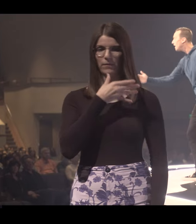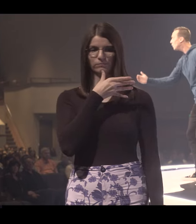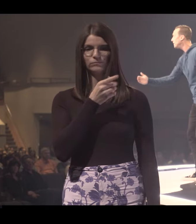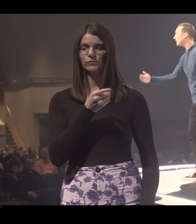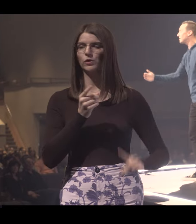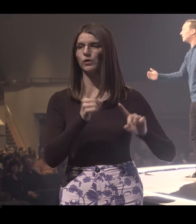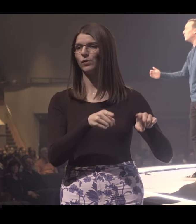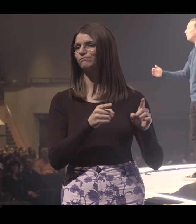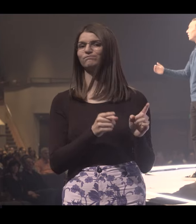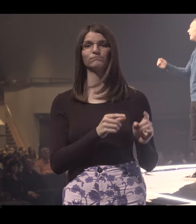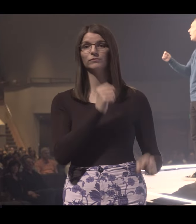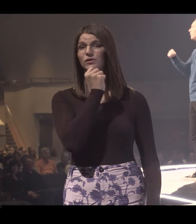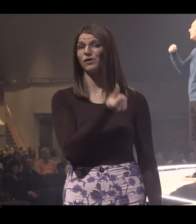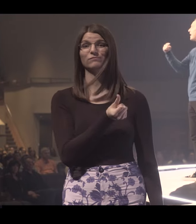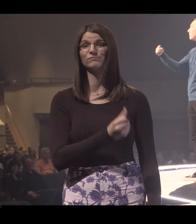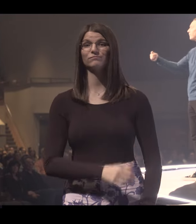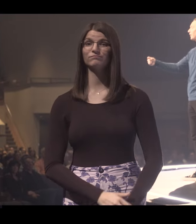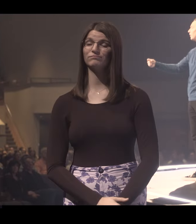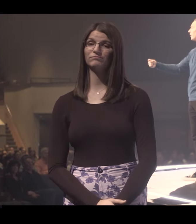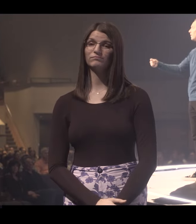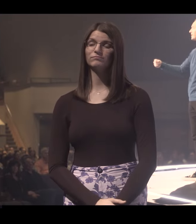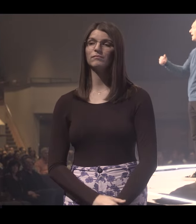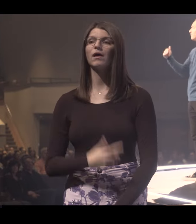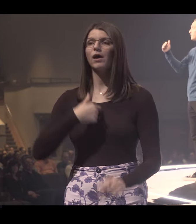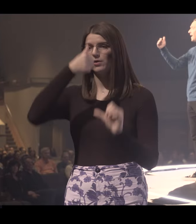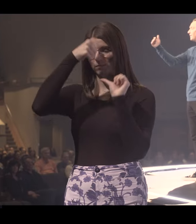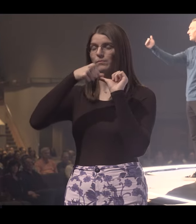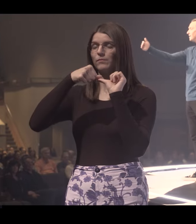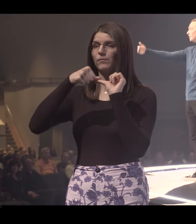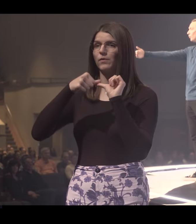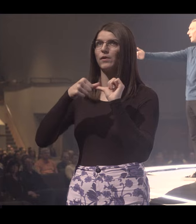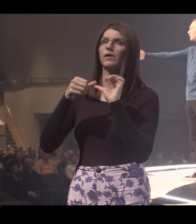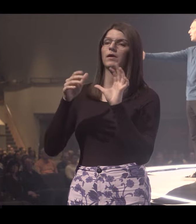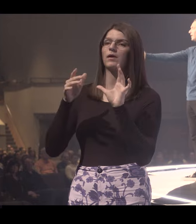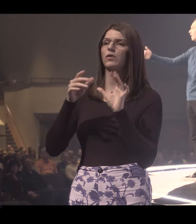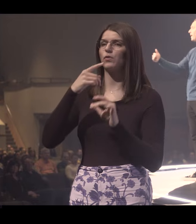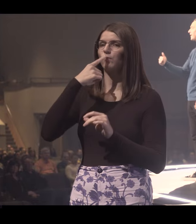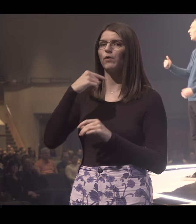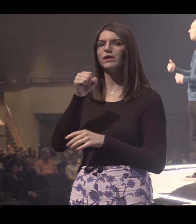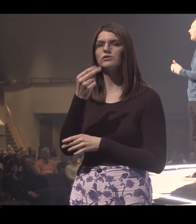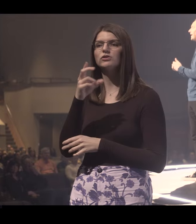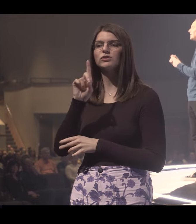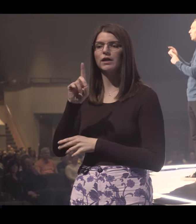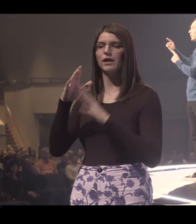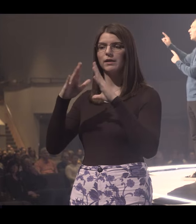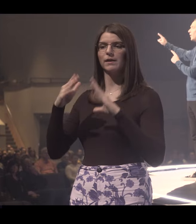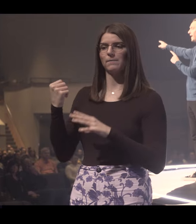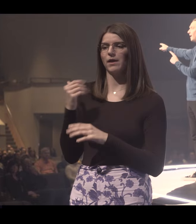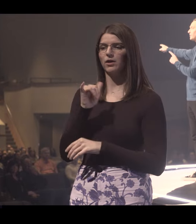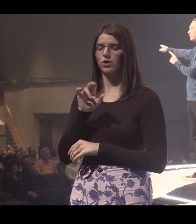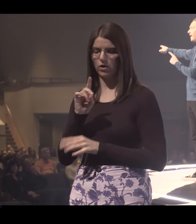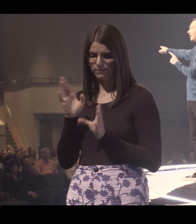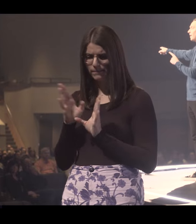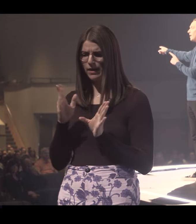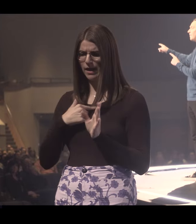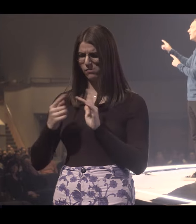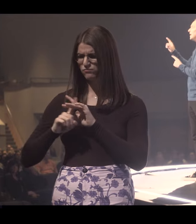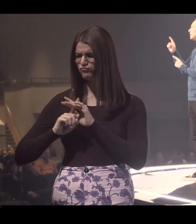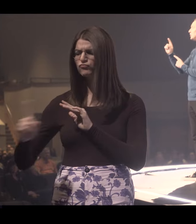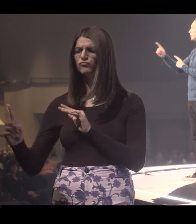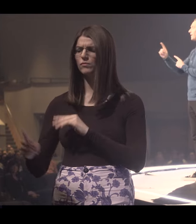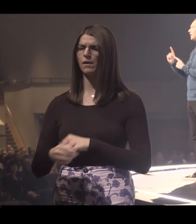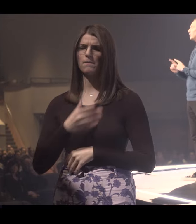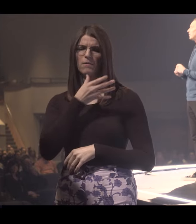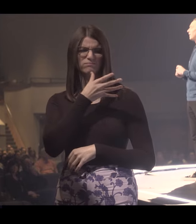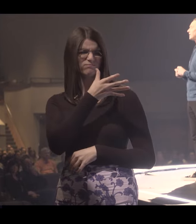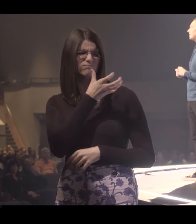my mom said, you are not going to that sleepover. And I will never forget where I was at. I was behind this red shed in our backyard planning to run away. I was so